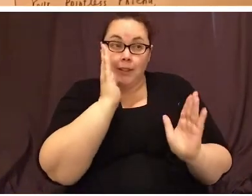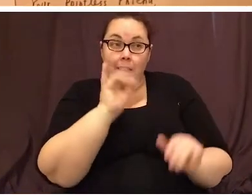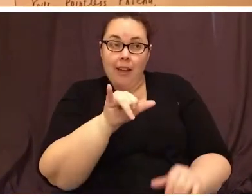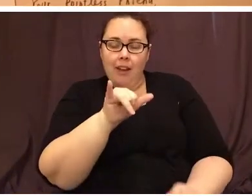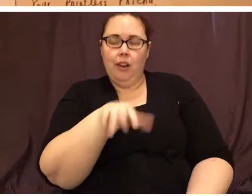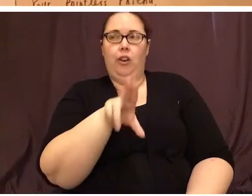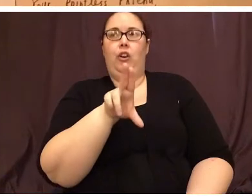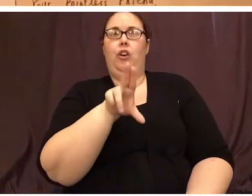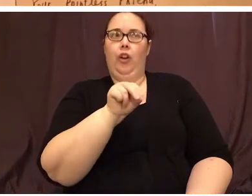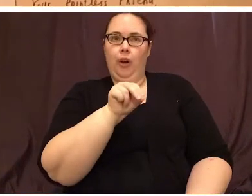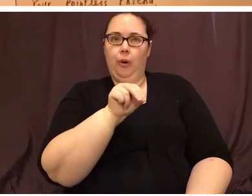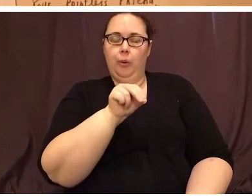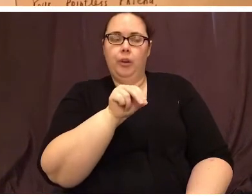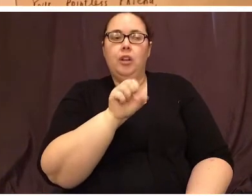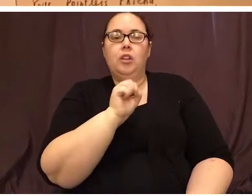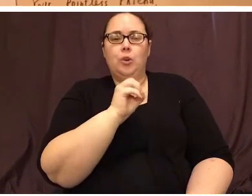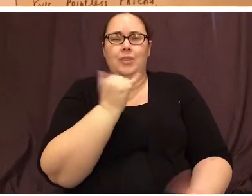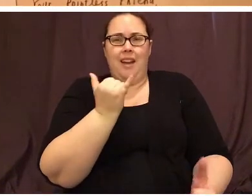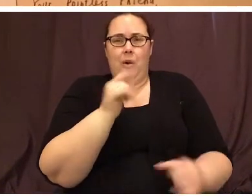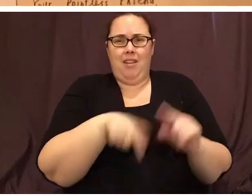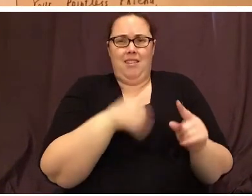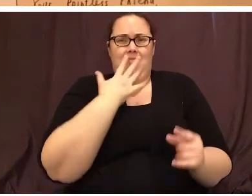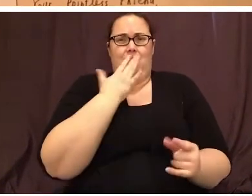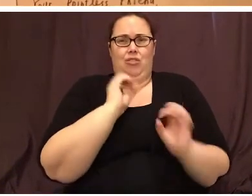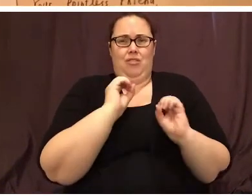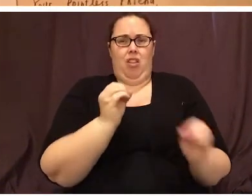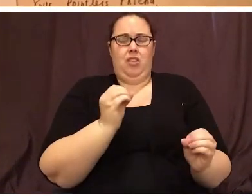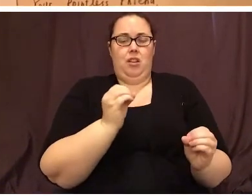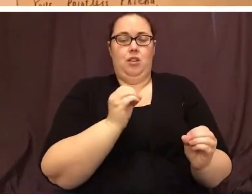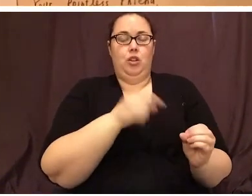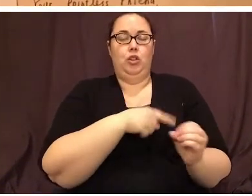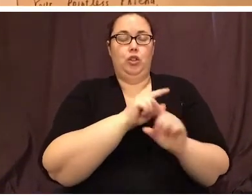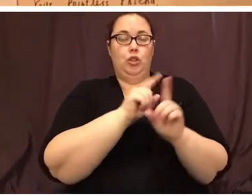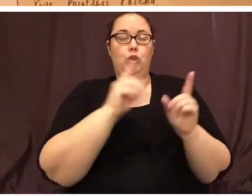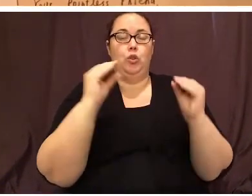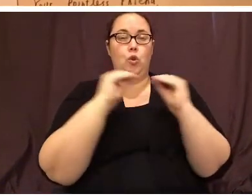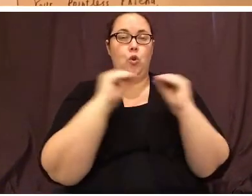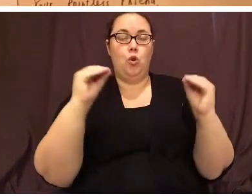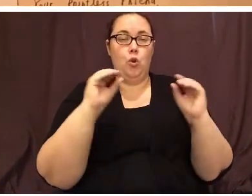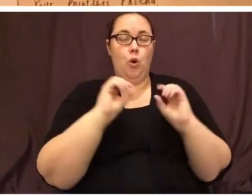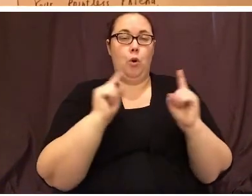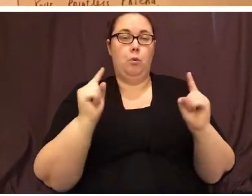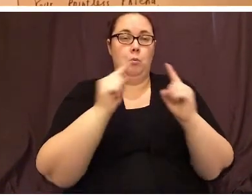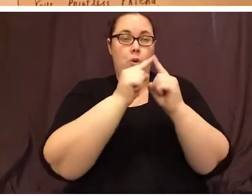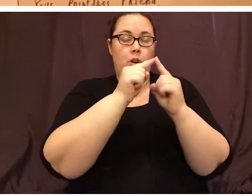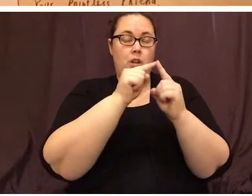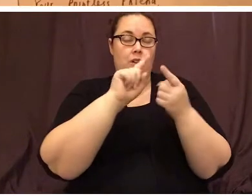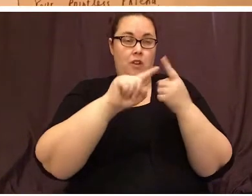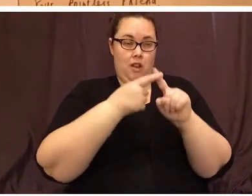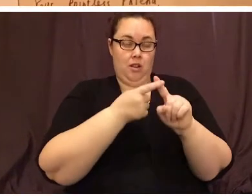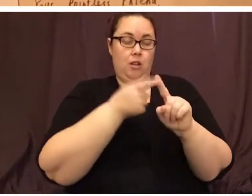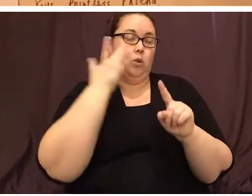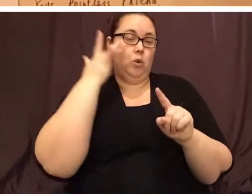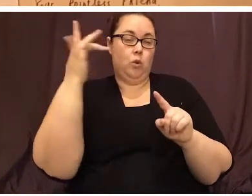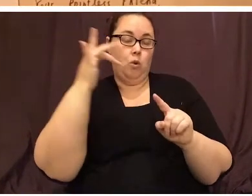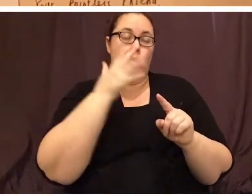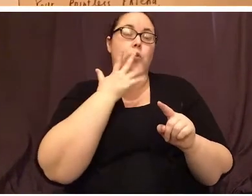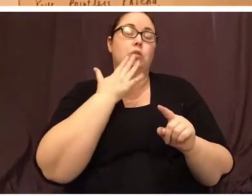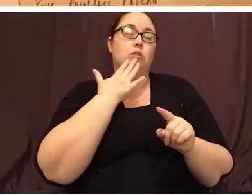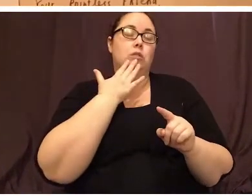Now I can't color anything at all. Your pointless friend, gold crown. I had to write it for him.